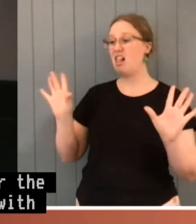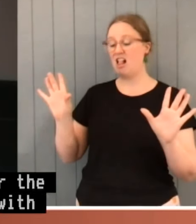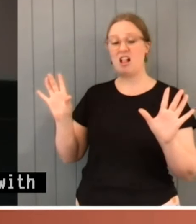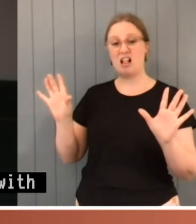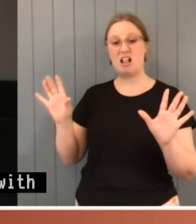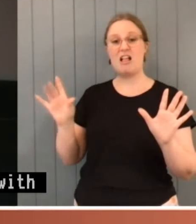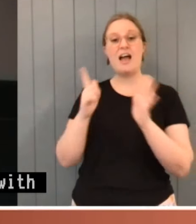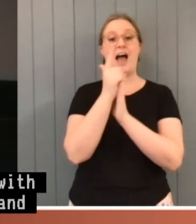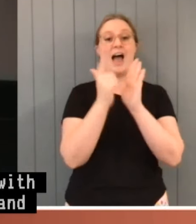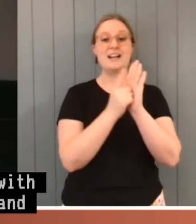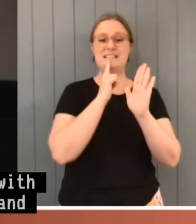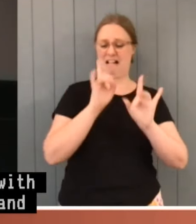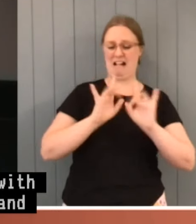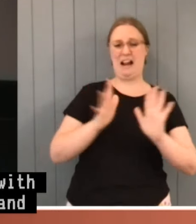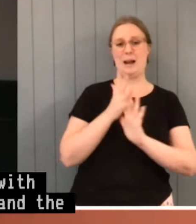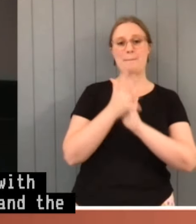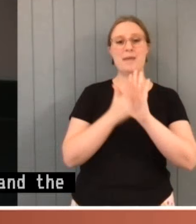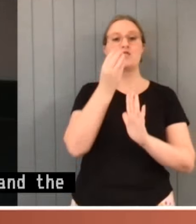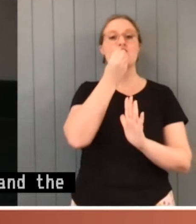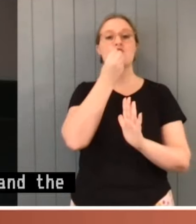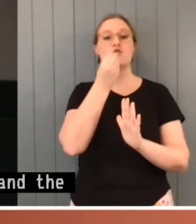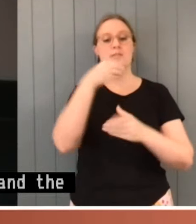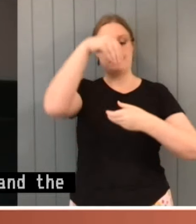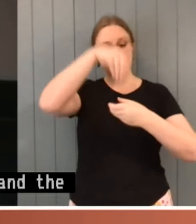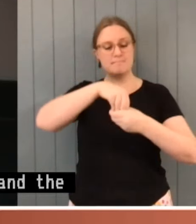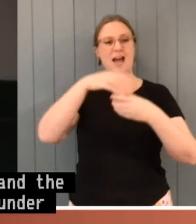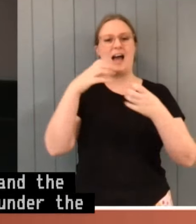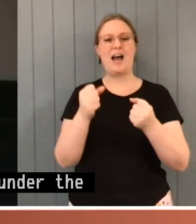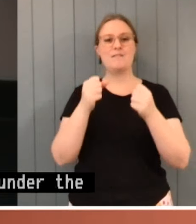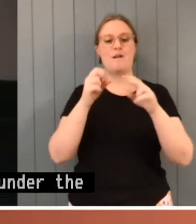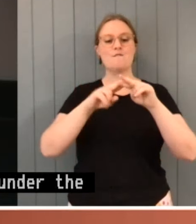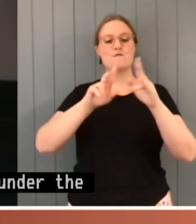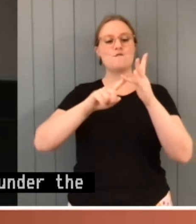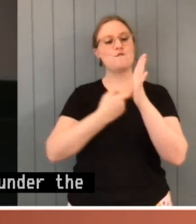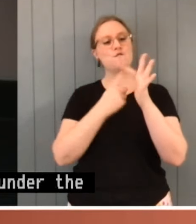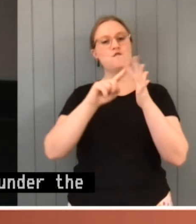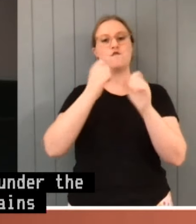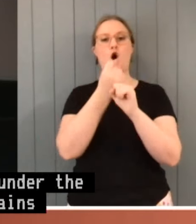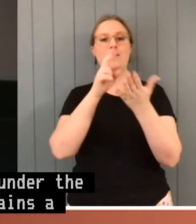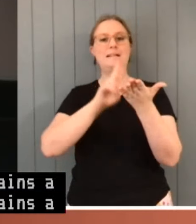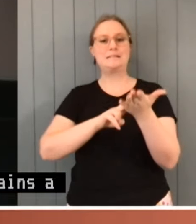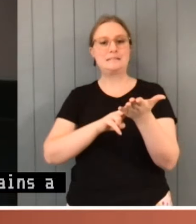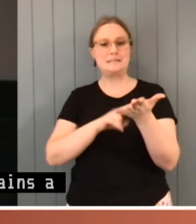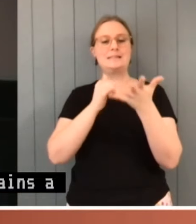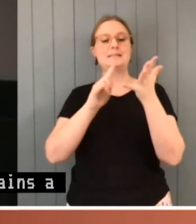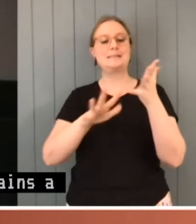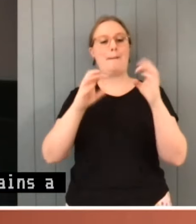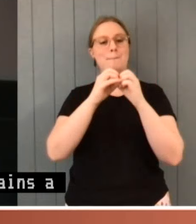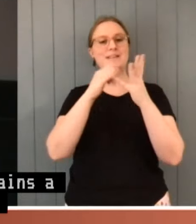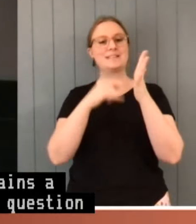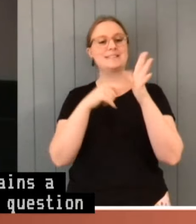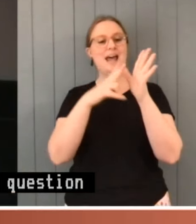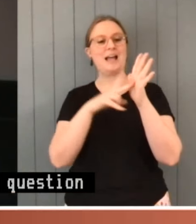a food which, quote, contains a foreign substance. So the question is, is a dead blowfly lying on top of an